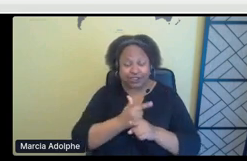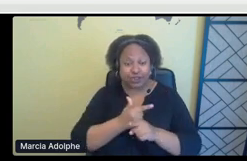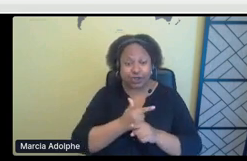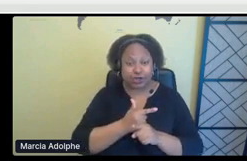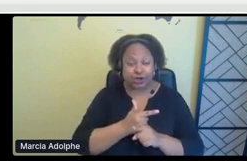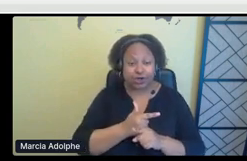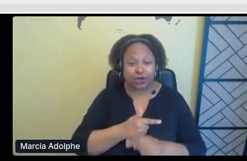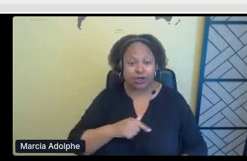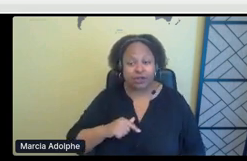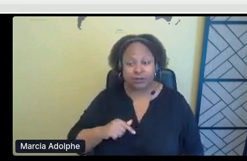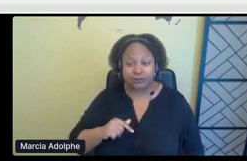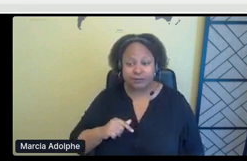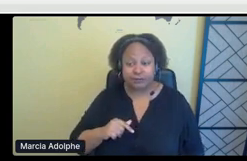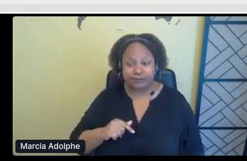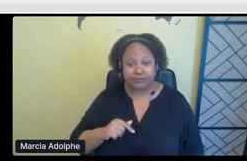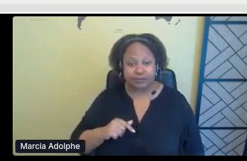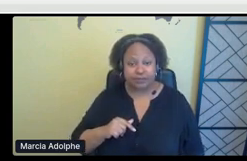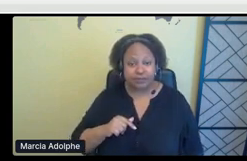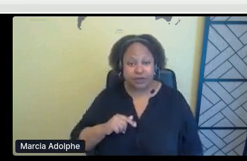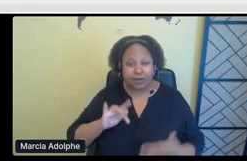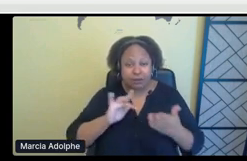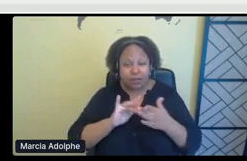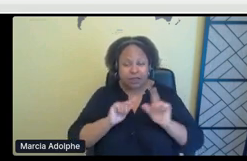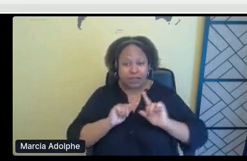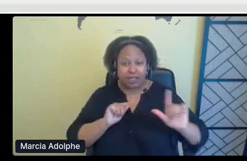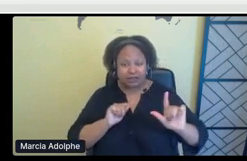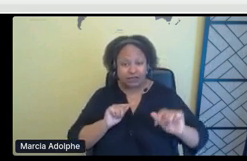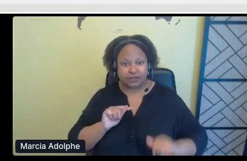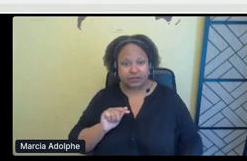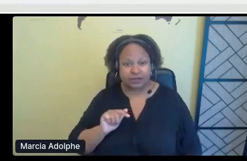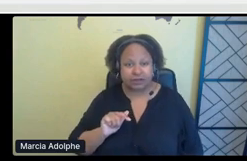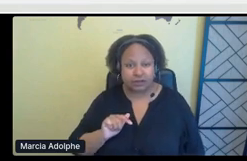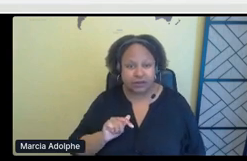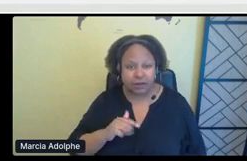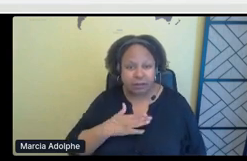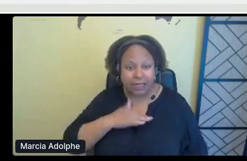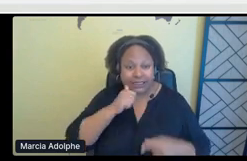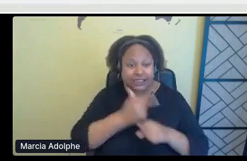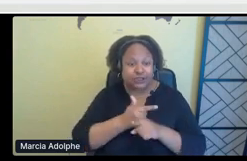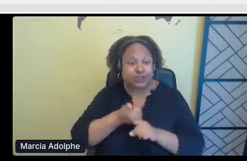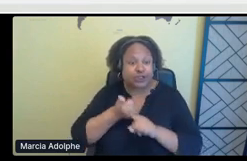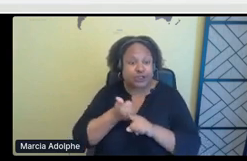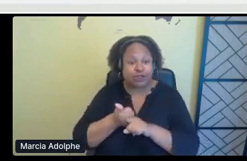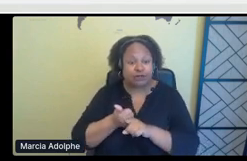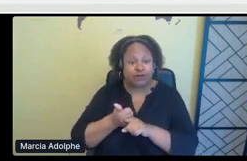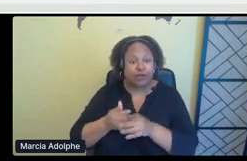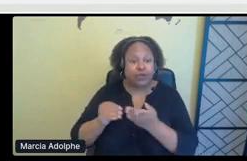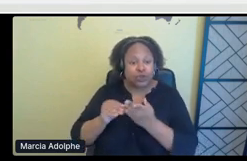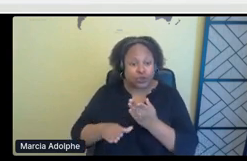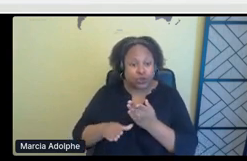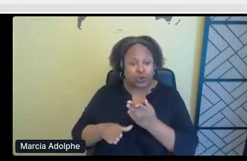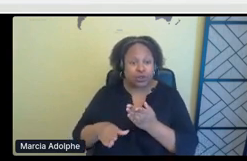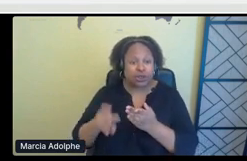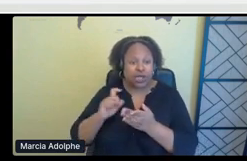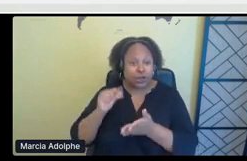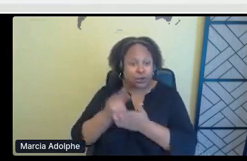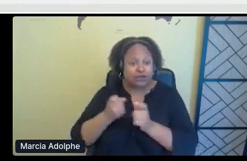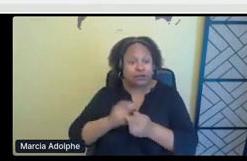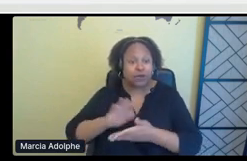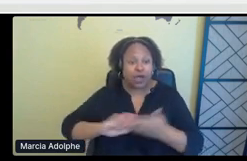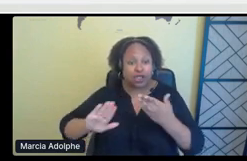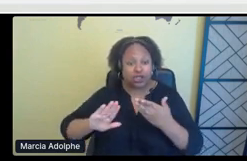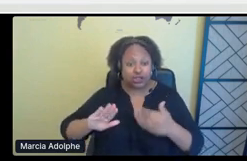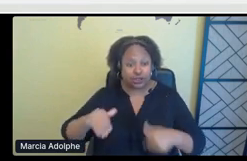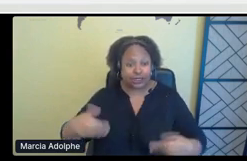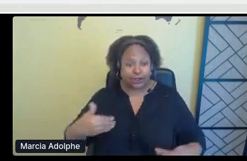middle row, far left. Um, she was a student who was just graduated from college in Toronto,